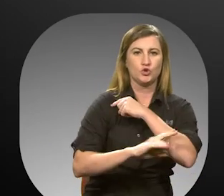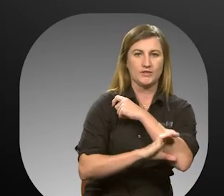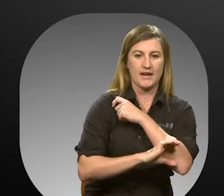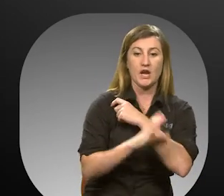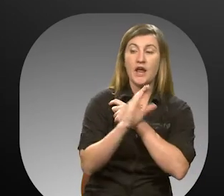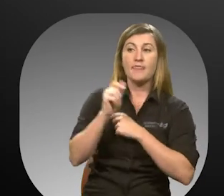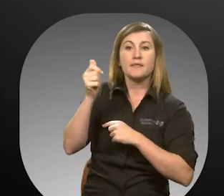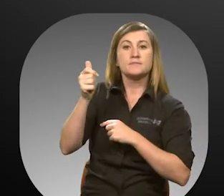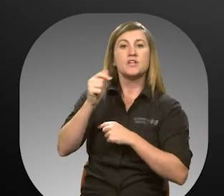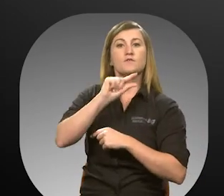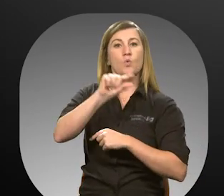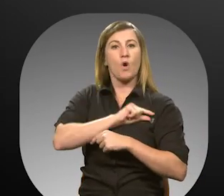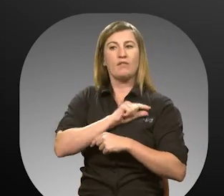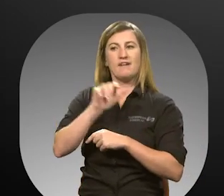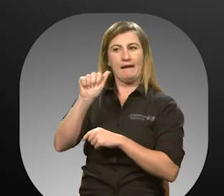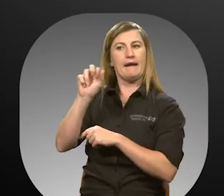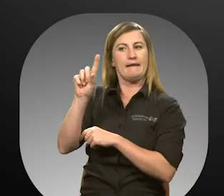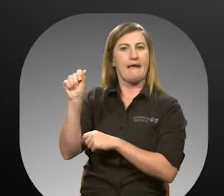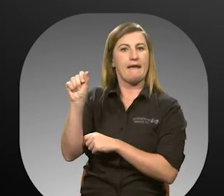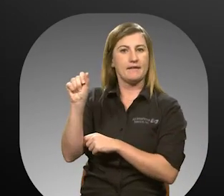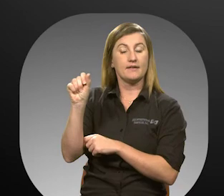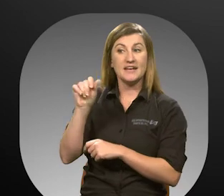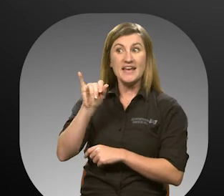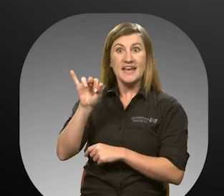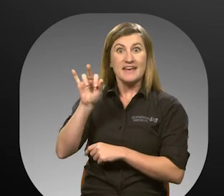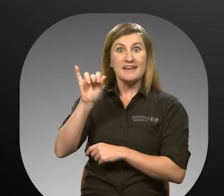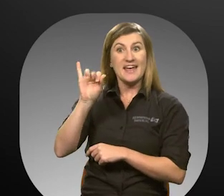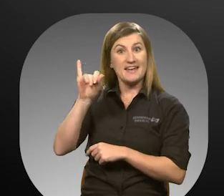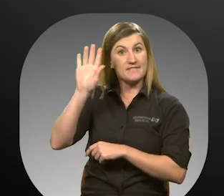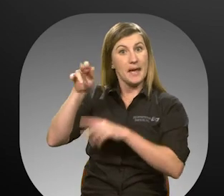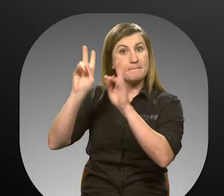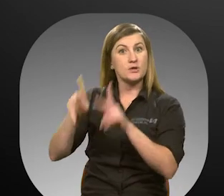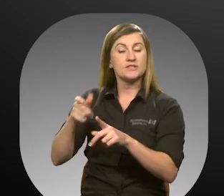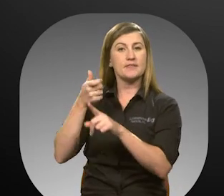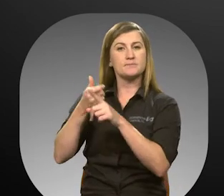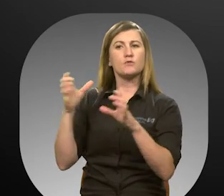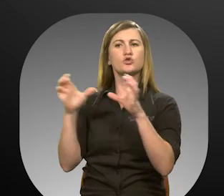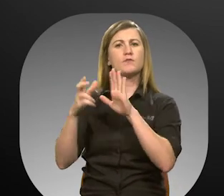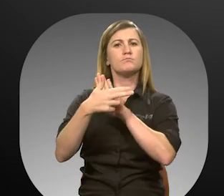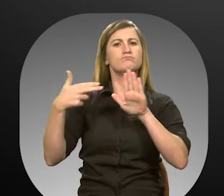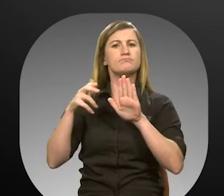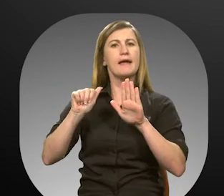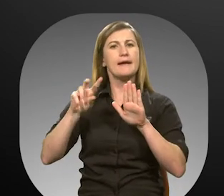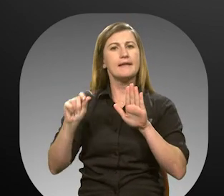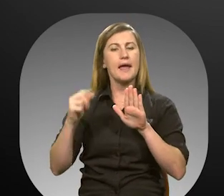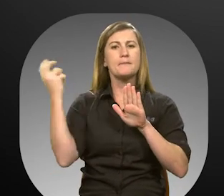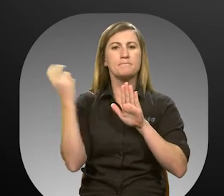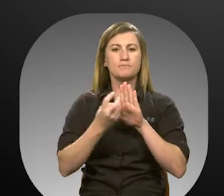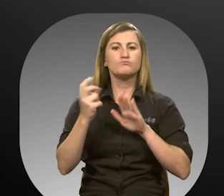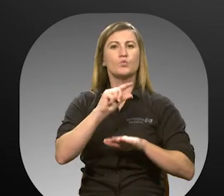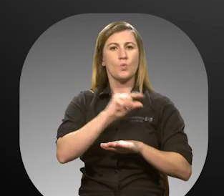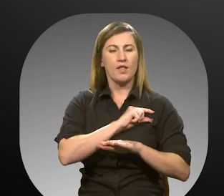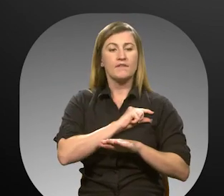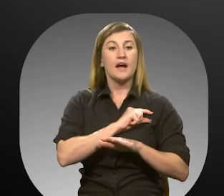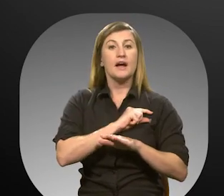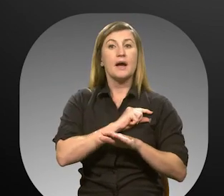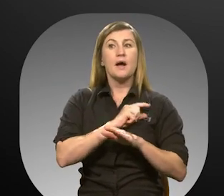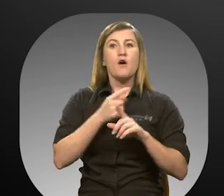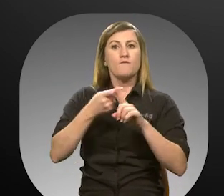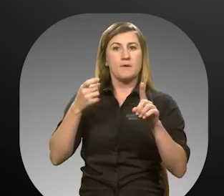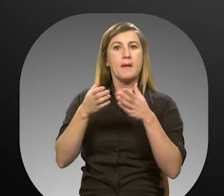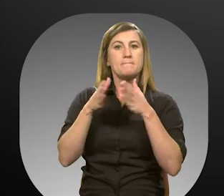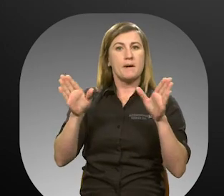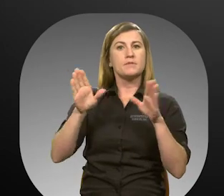eligible for services under the ADA. If these individuals have been certified as ADA paratransit eligible by a public